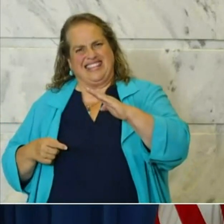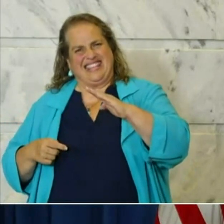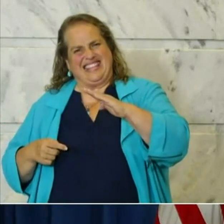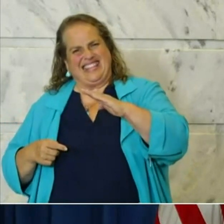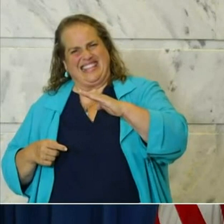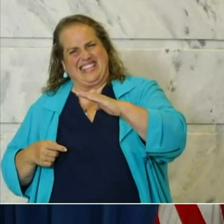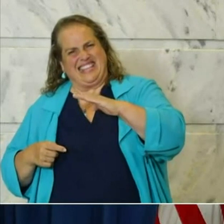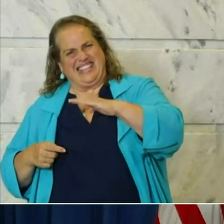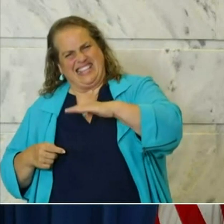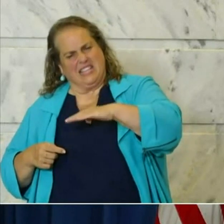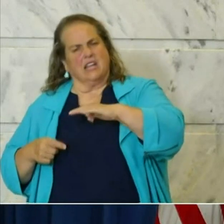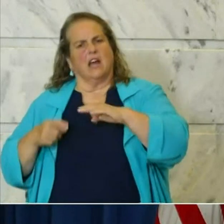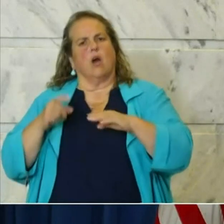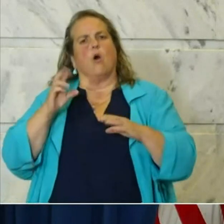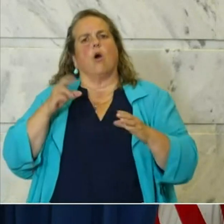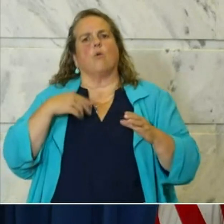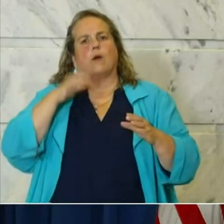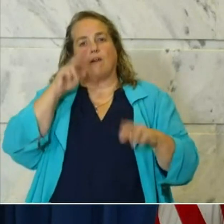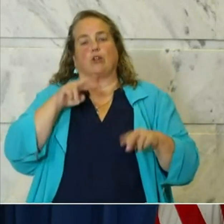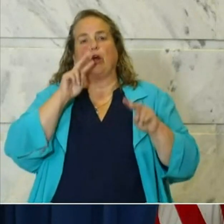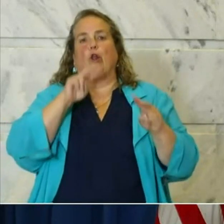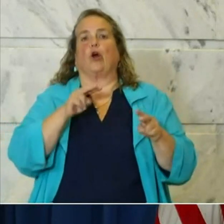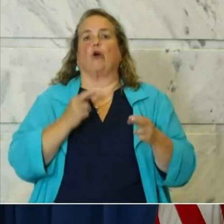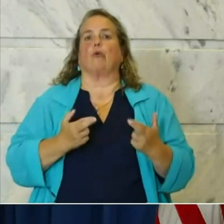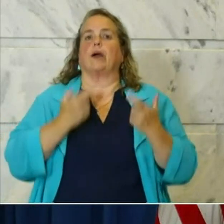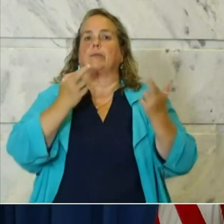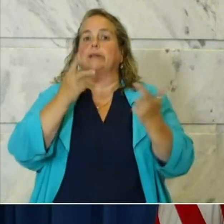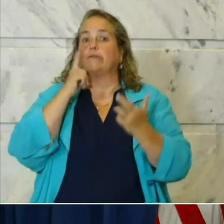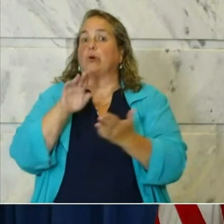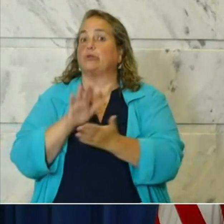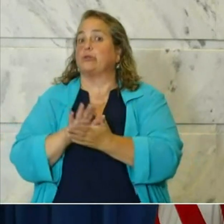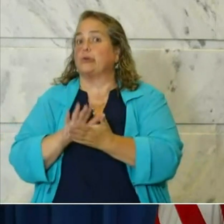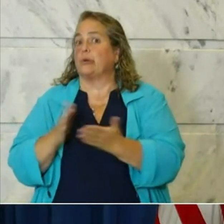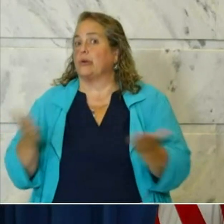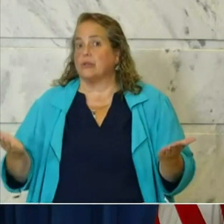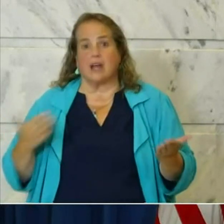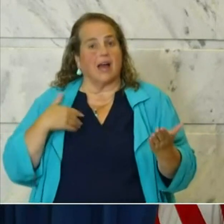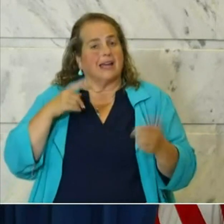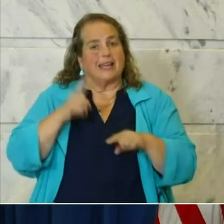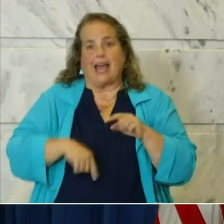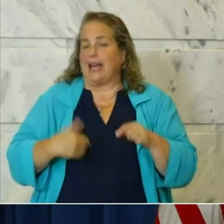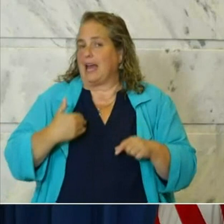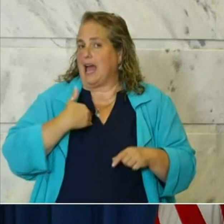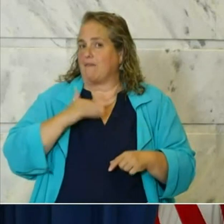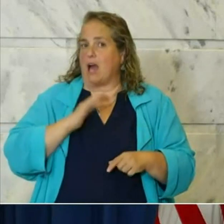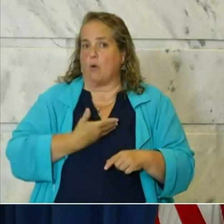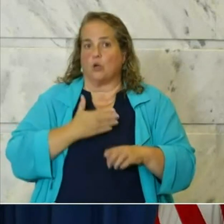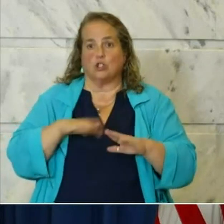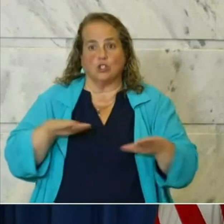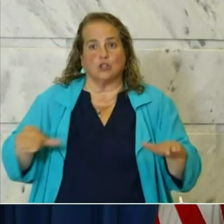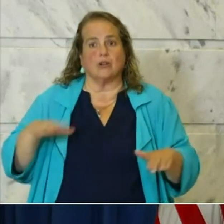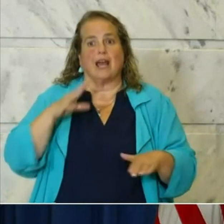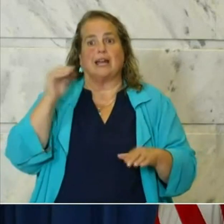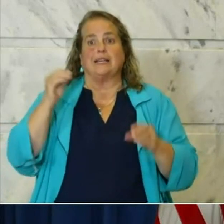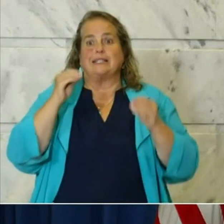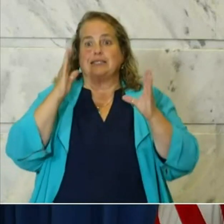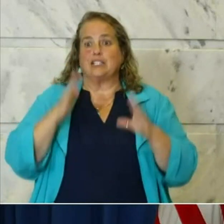recommendations for schools because we can't have our children and our teachers going into really difficult situations.